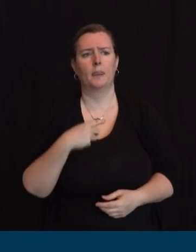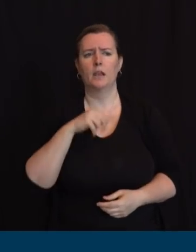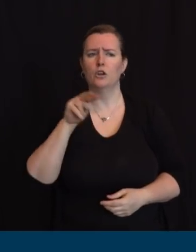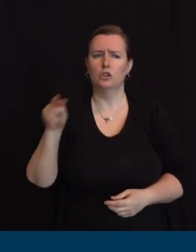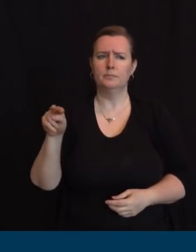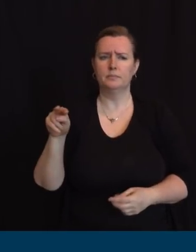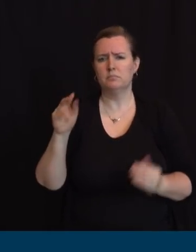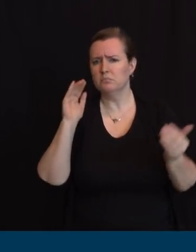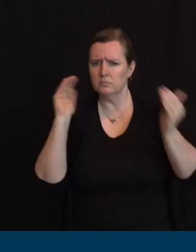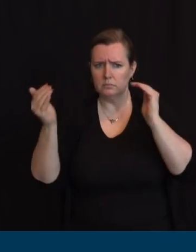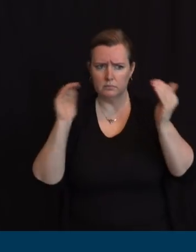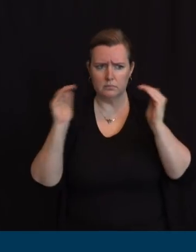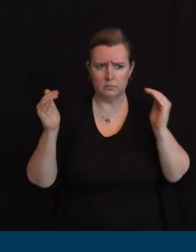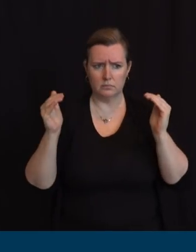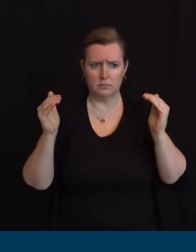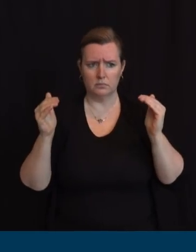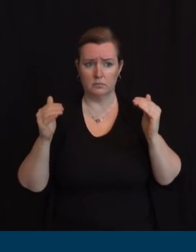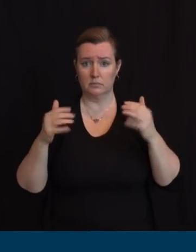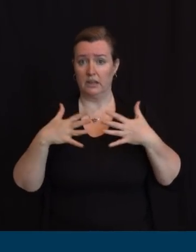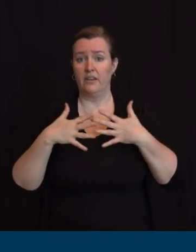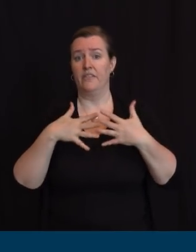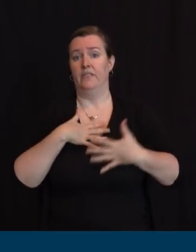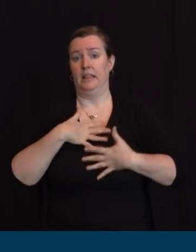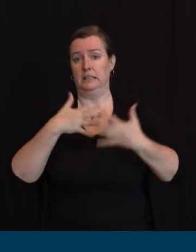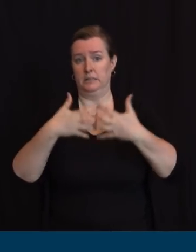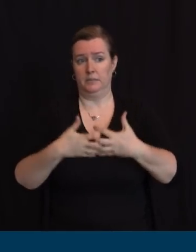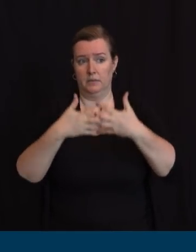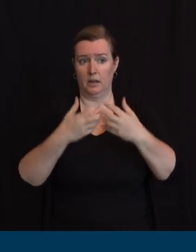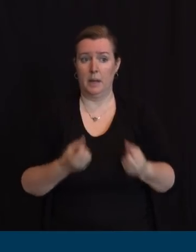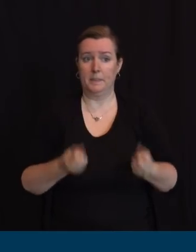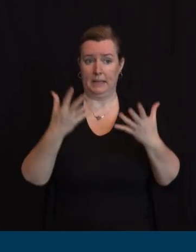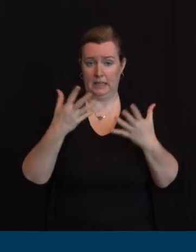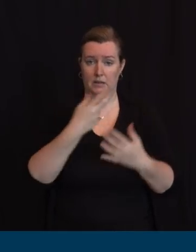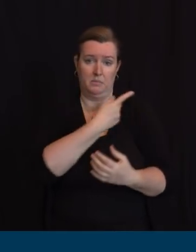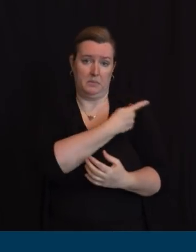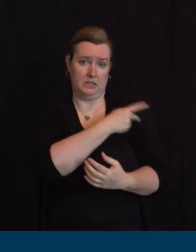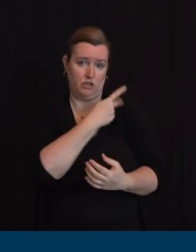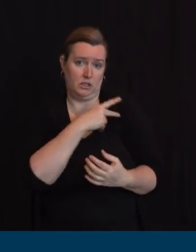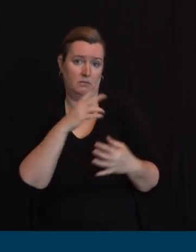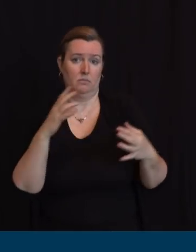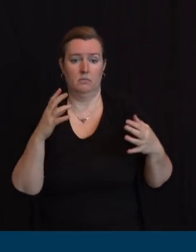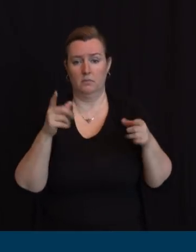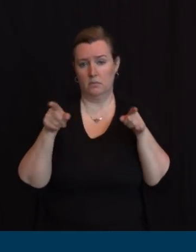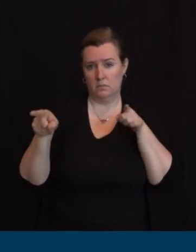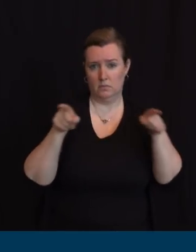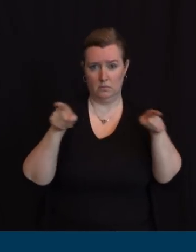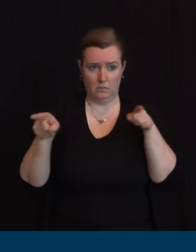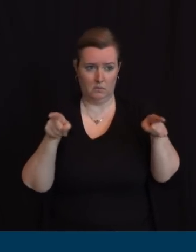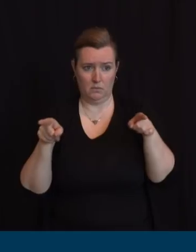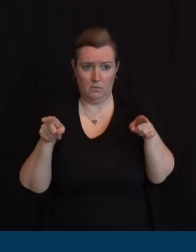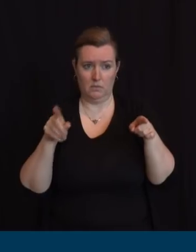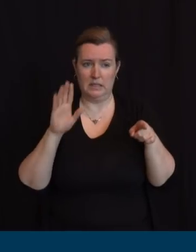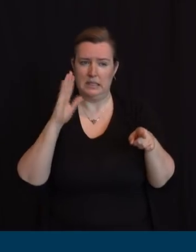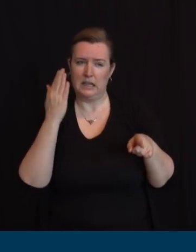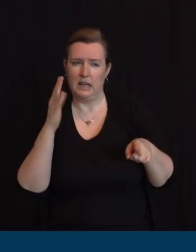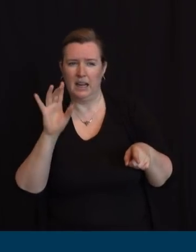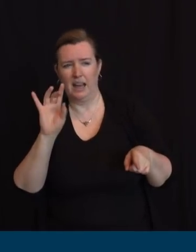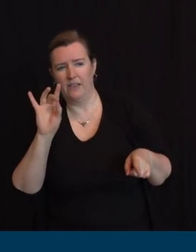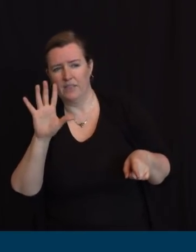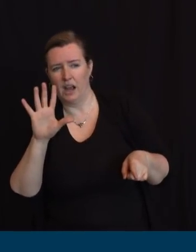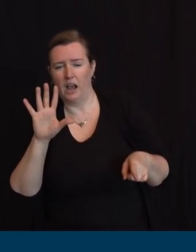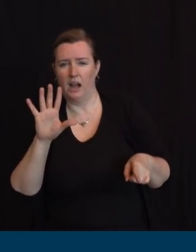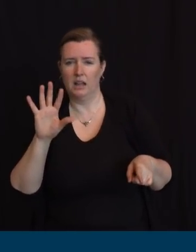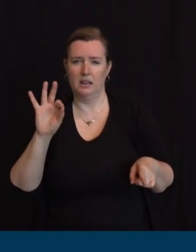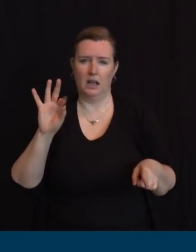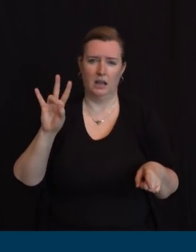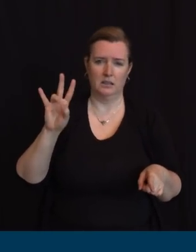we're running you know between eighty-five and ninety-seven percent I have said repeatedly one-to